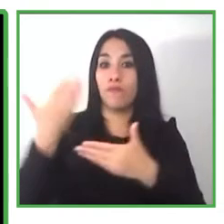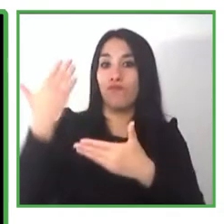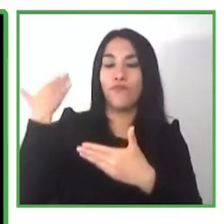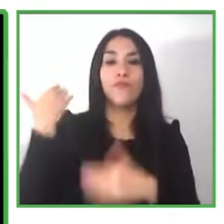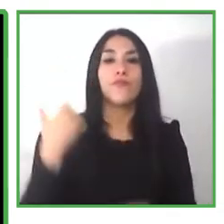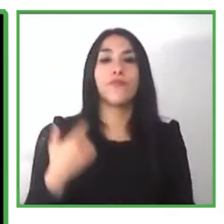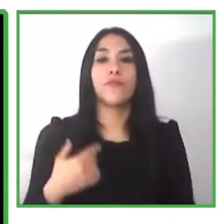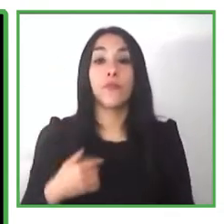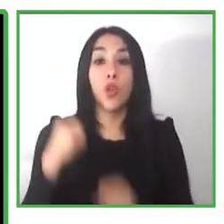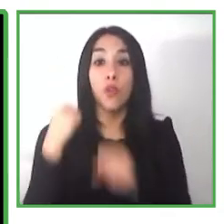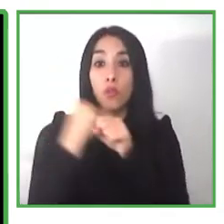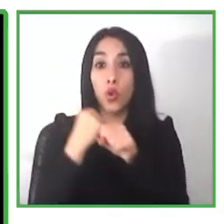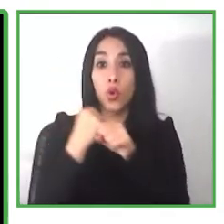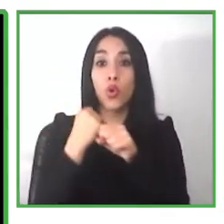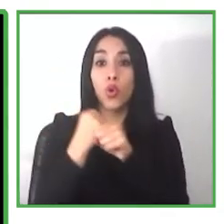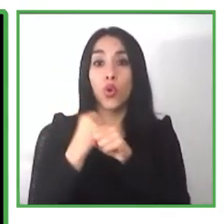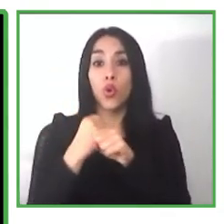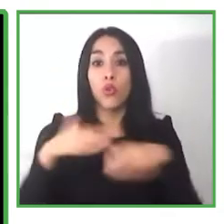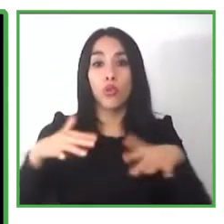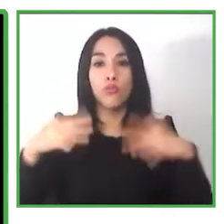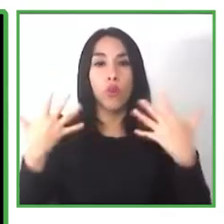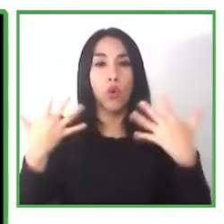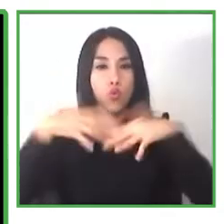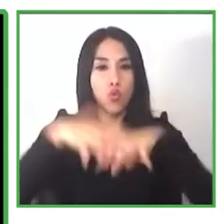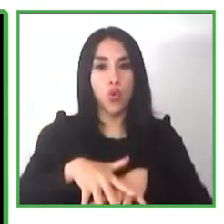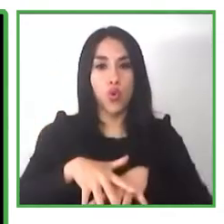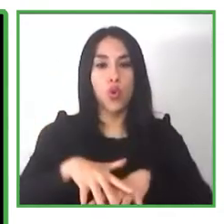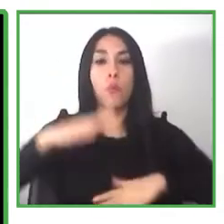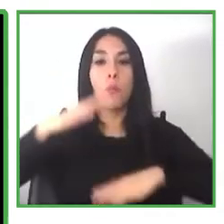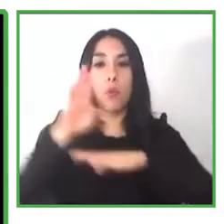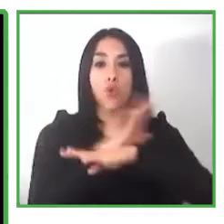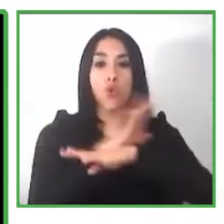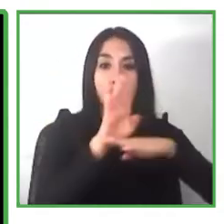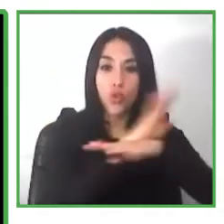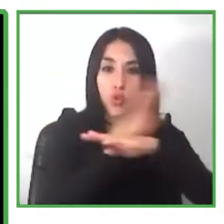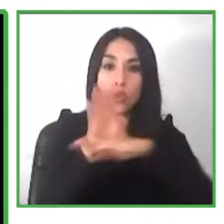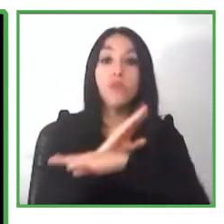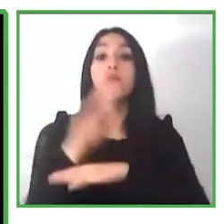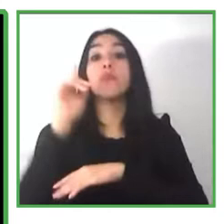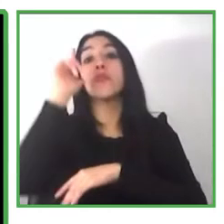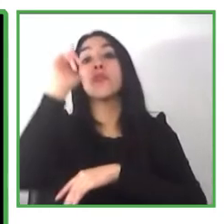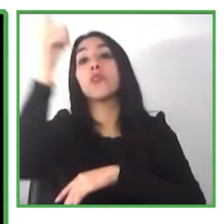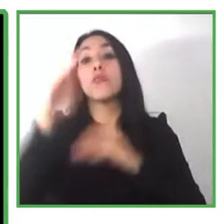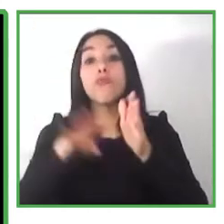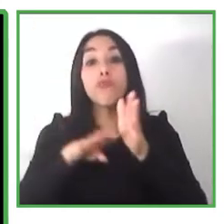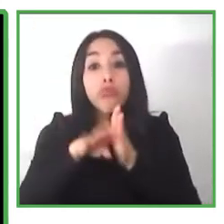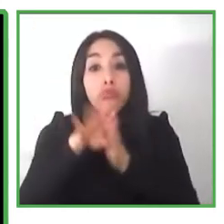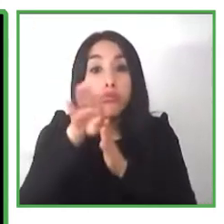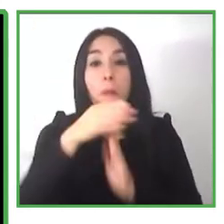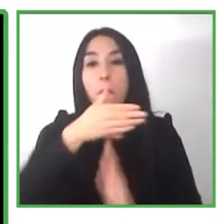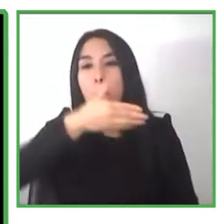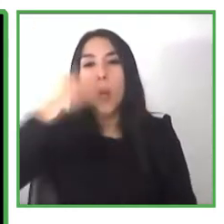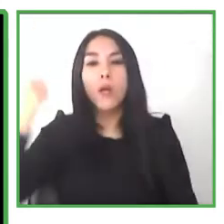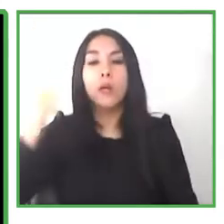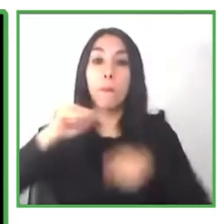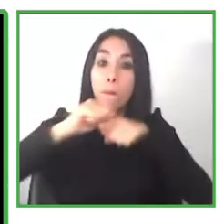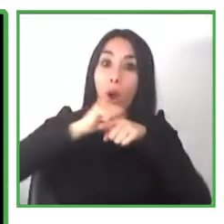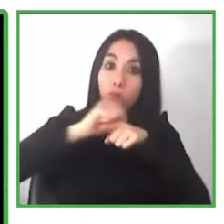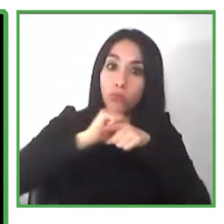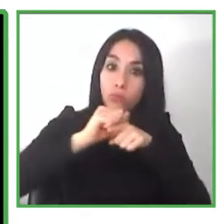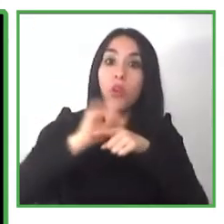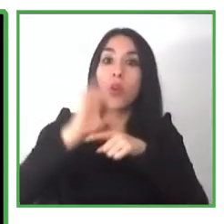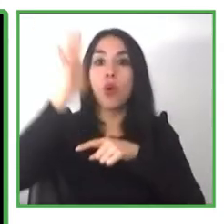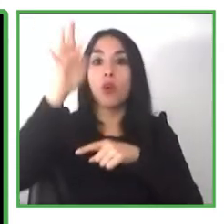become more inclusive in the recruitment practices and we help develop partnerships with employers and we develop interesting